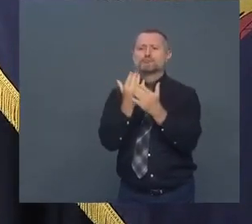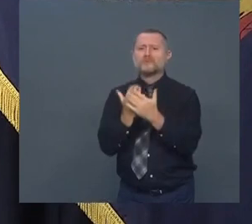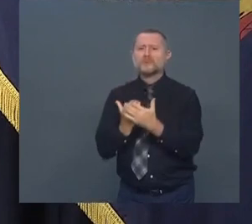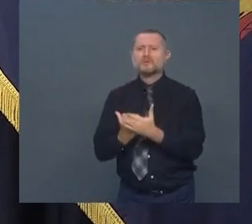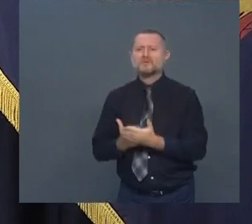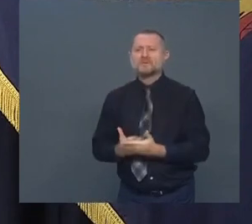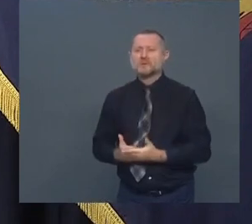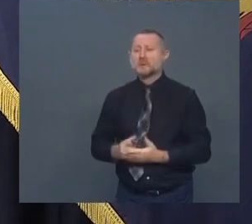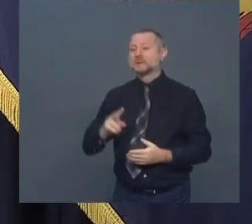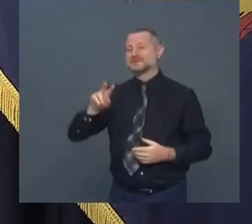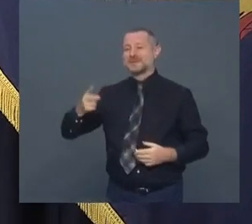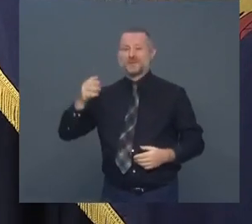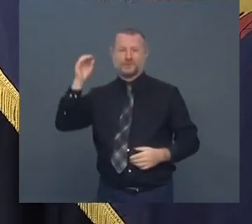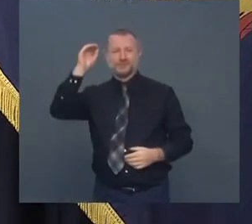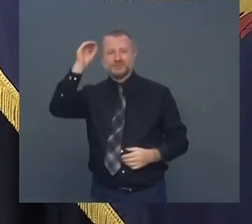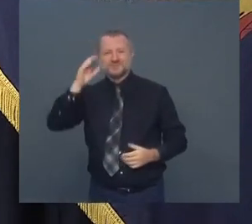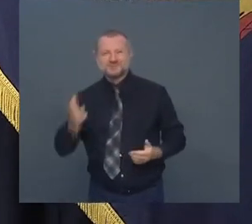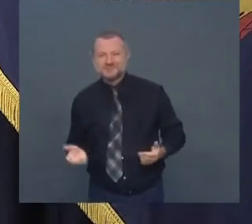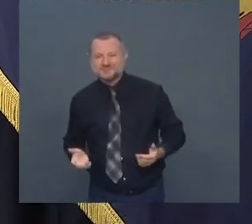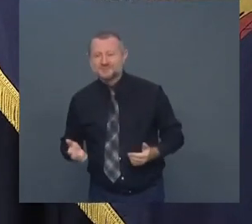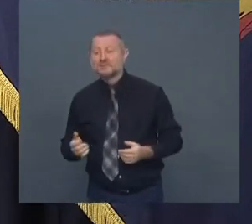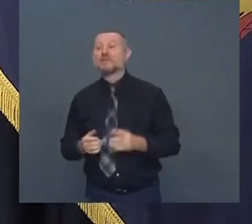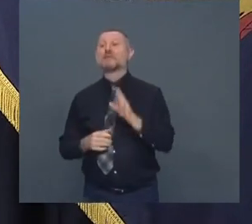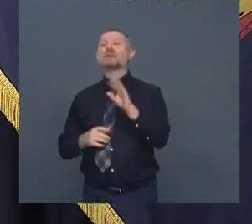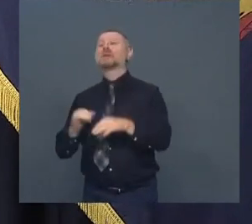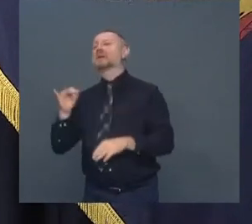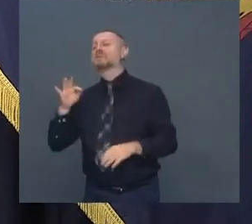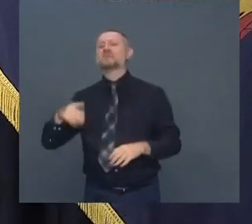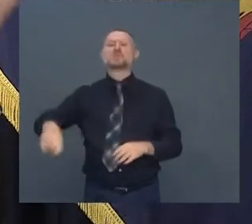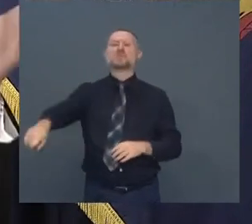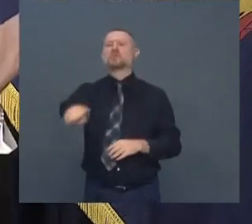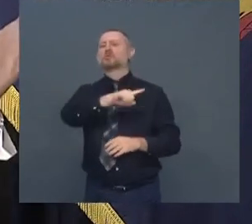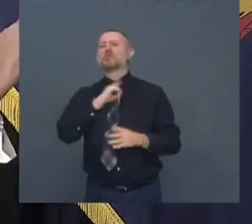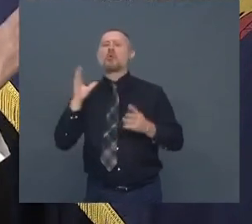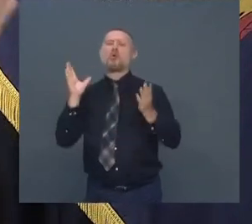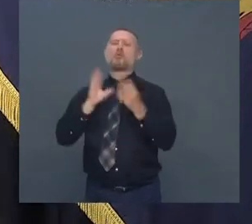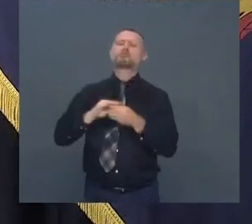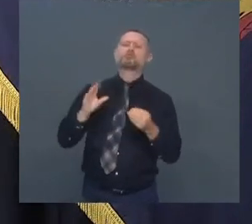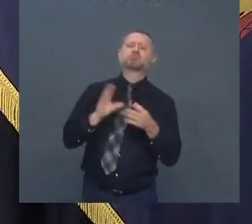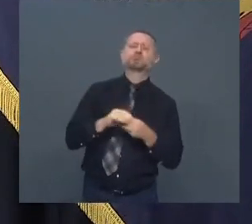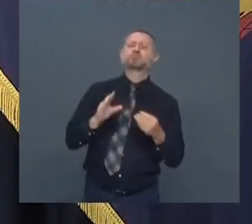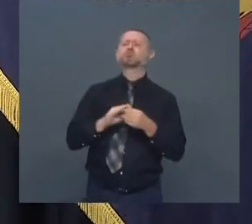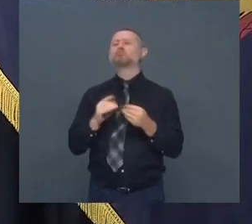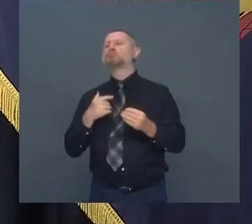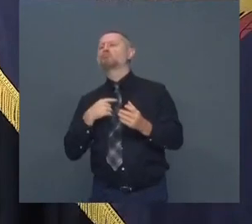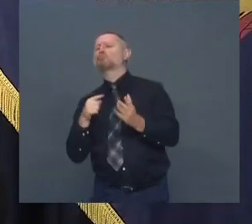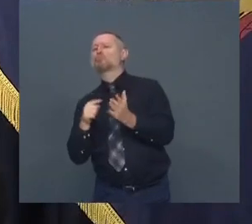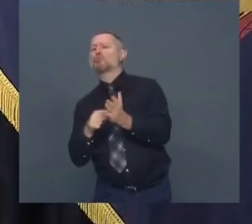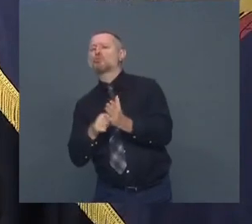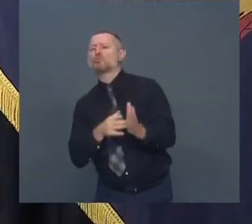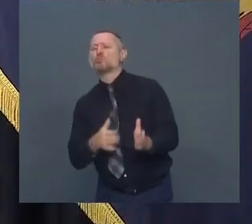if you say they said in the plan it's not mandatory it's optional